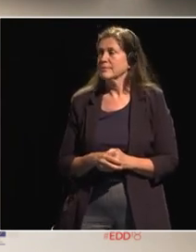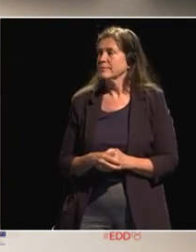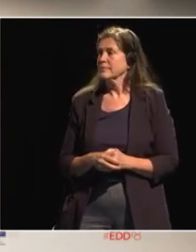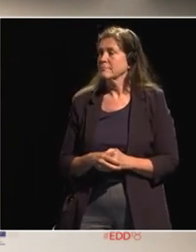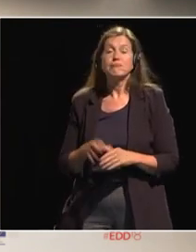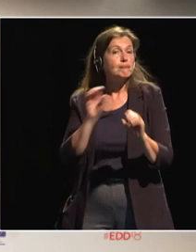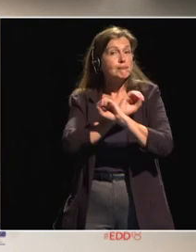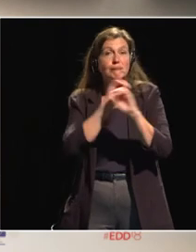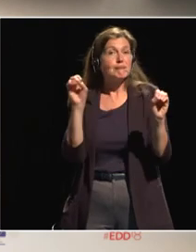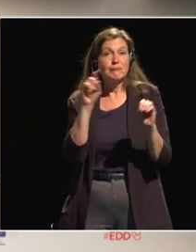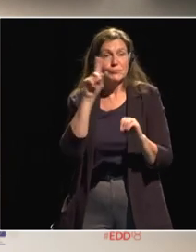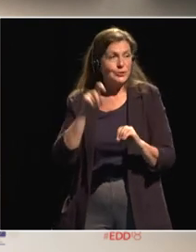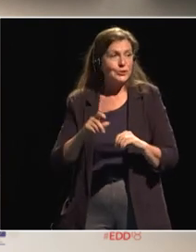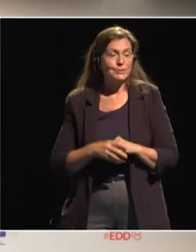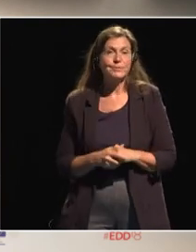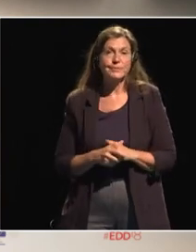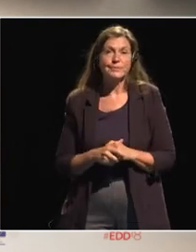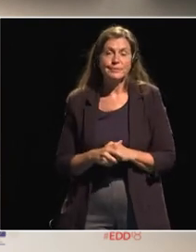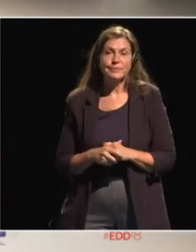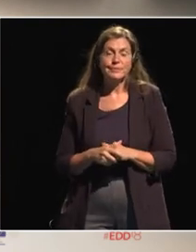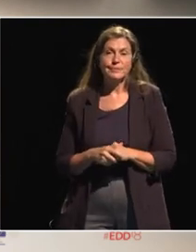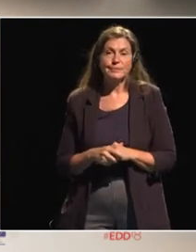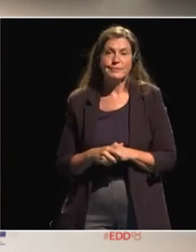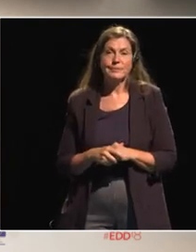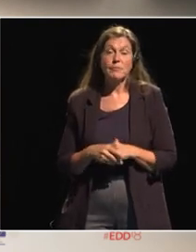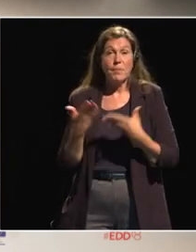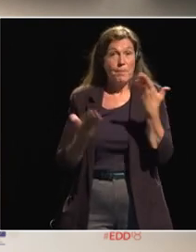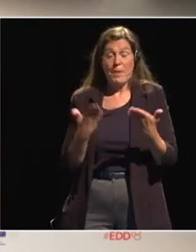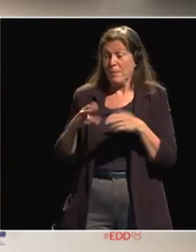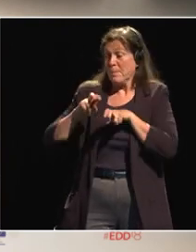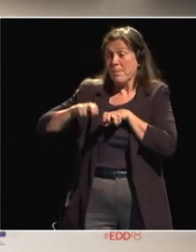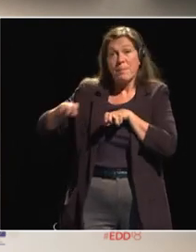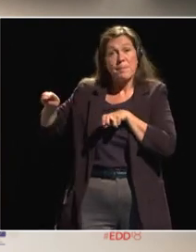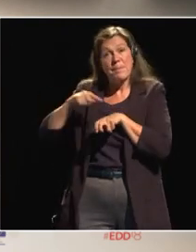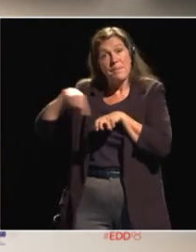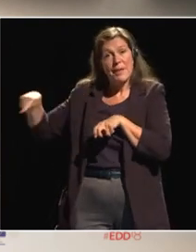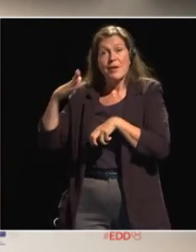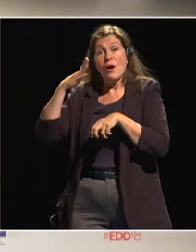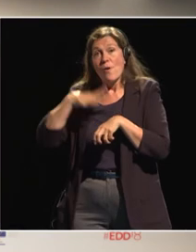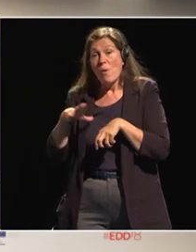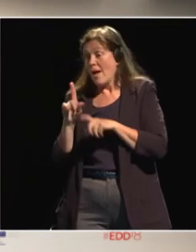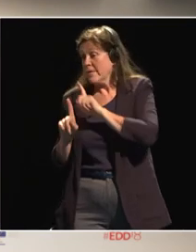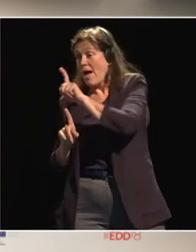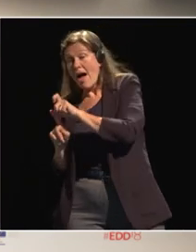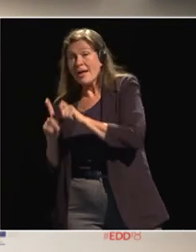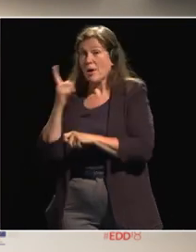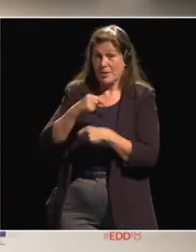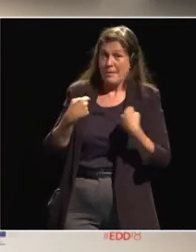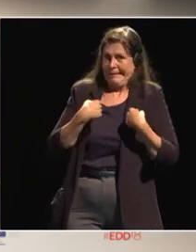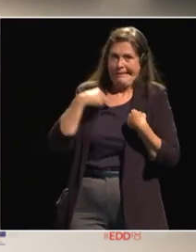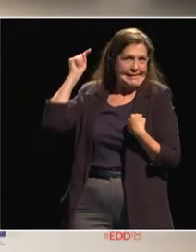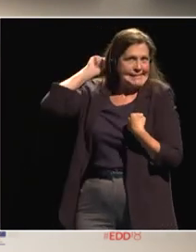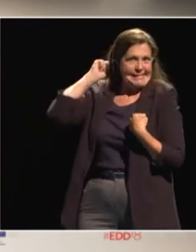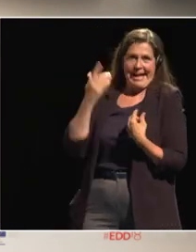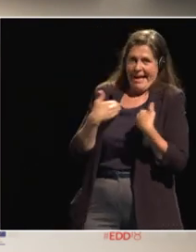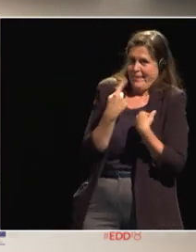no perhaps um some of the panel panelists would like to ask a question to another panelist if not i have my own question but i